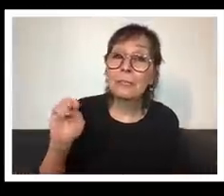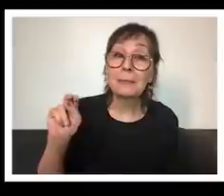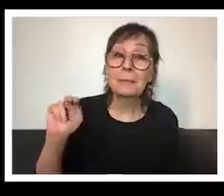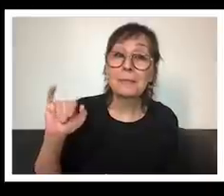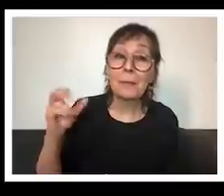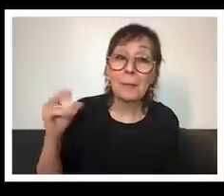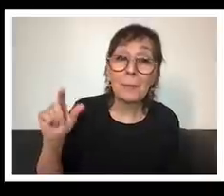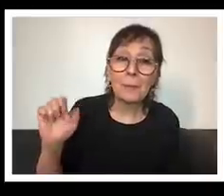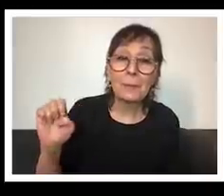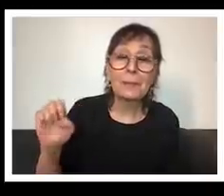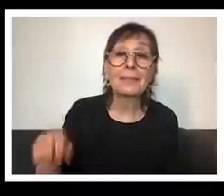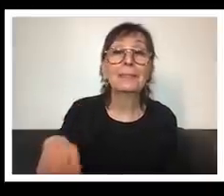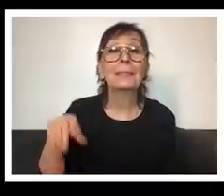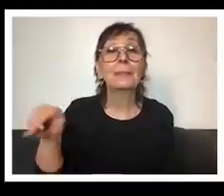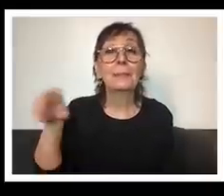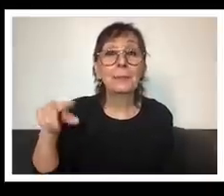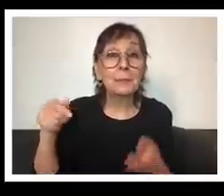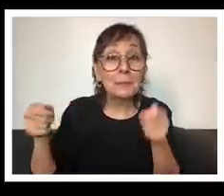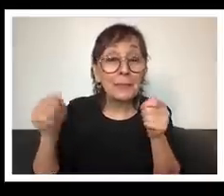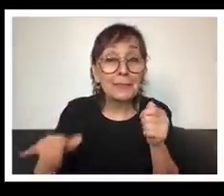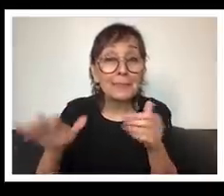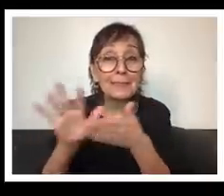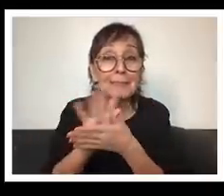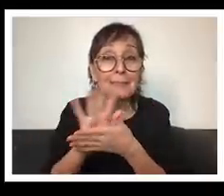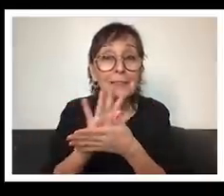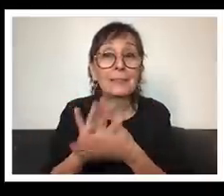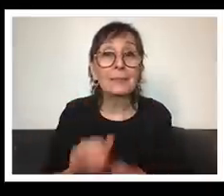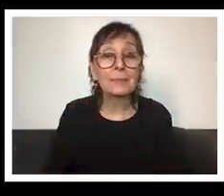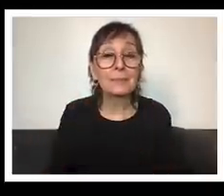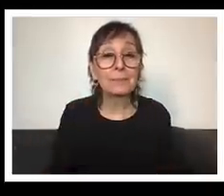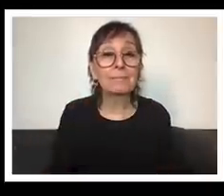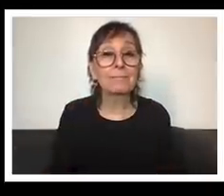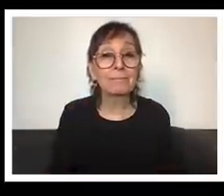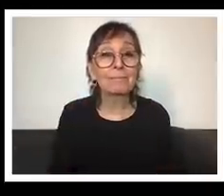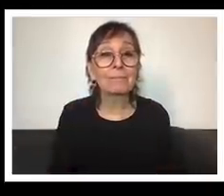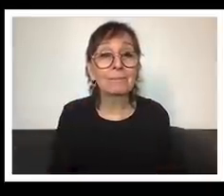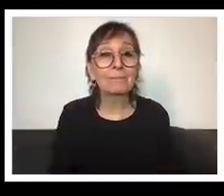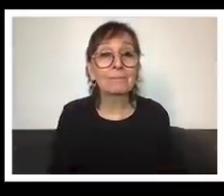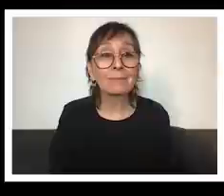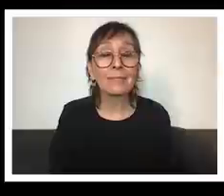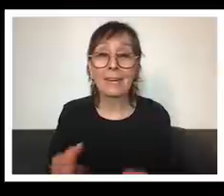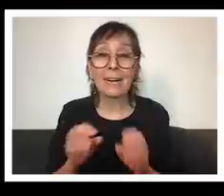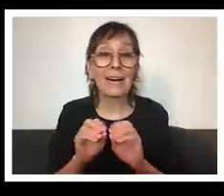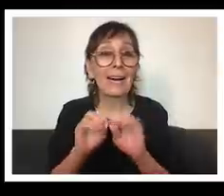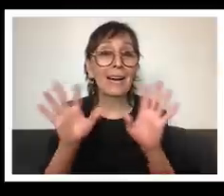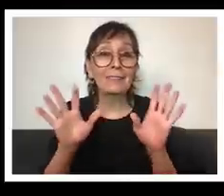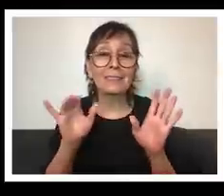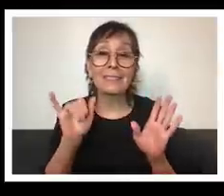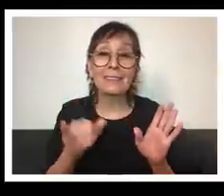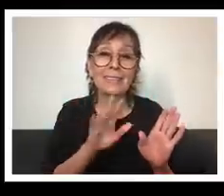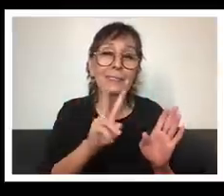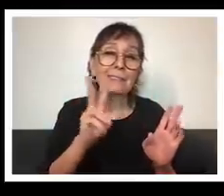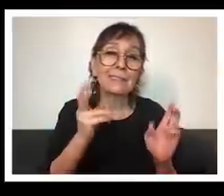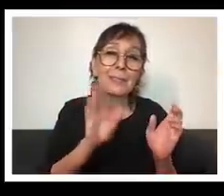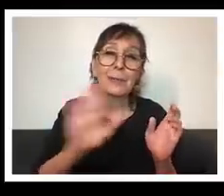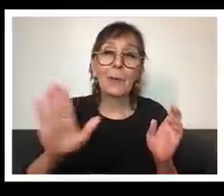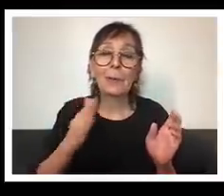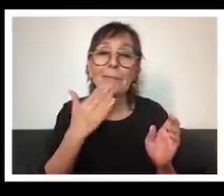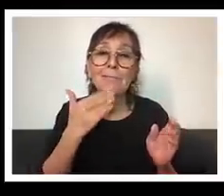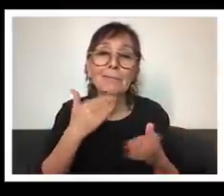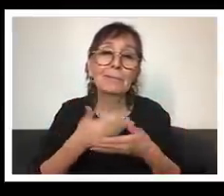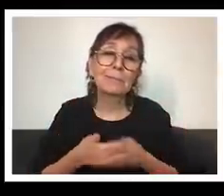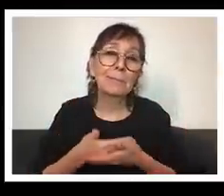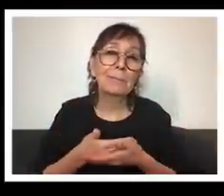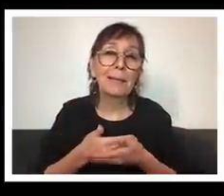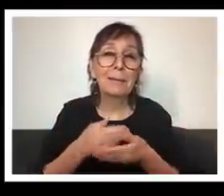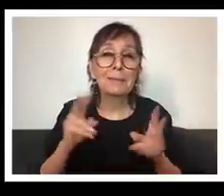you guys directed this film and uh obviously it's it's your baby uh you put so